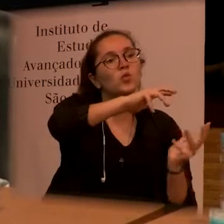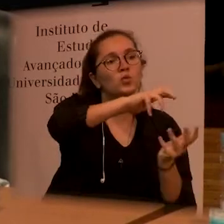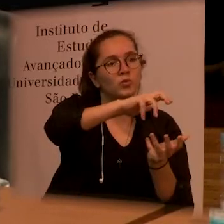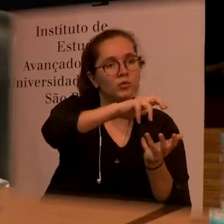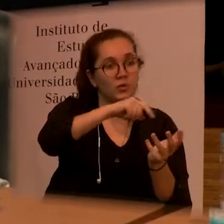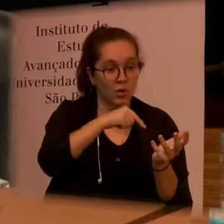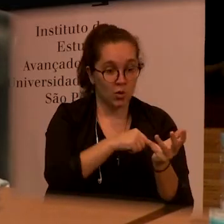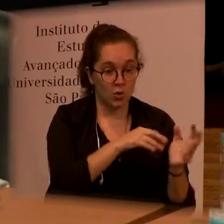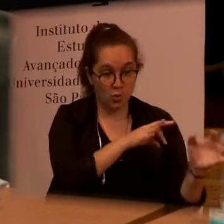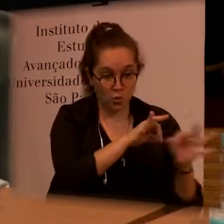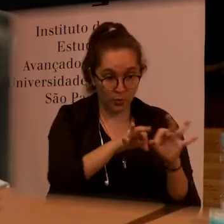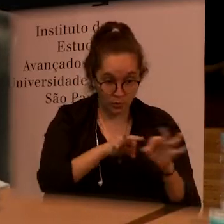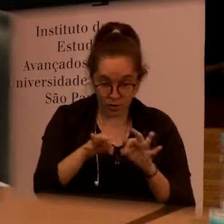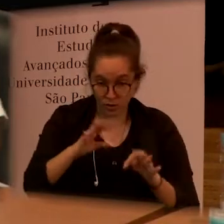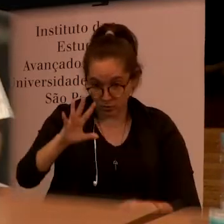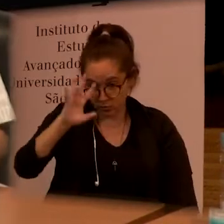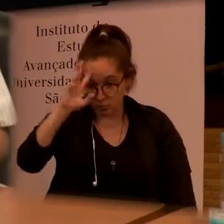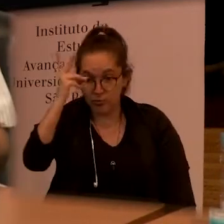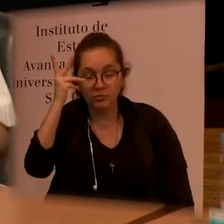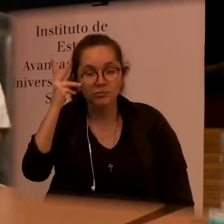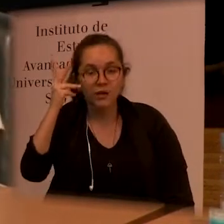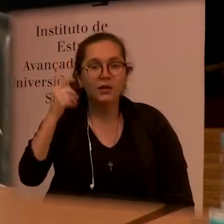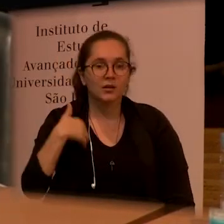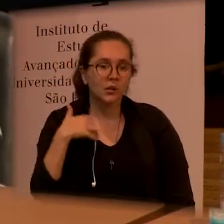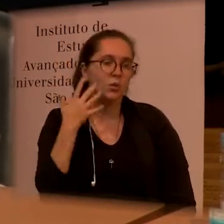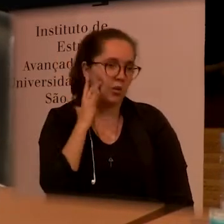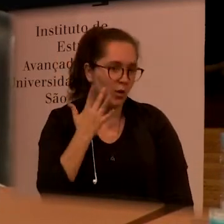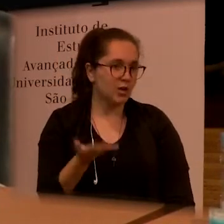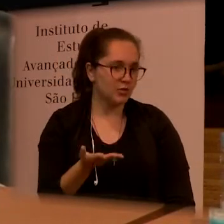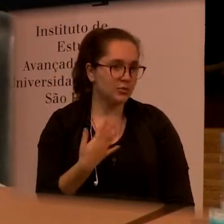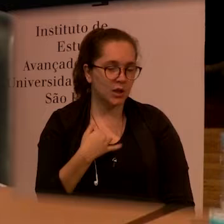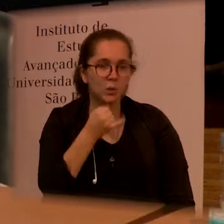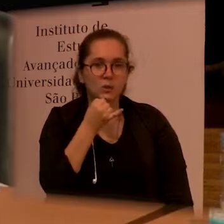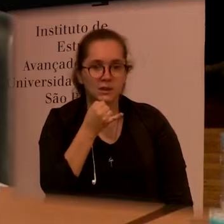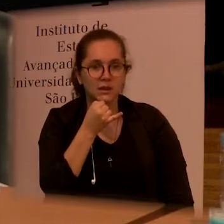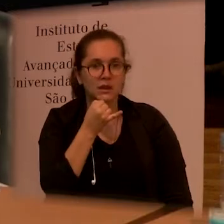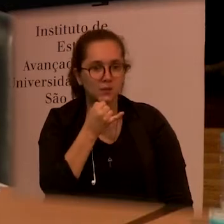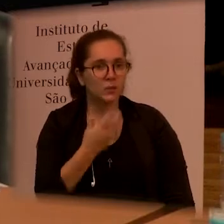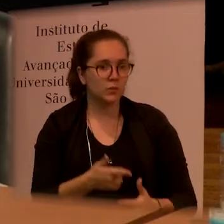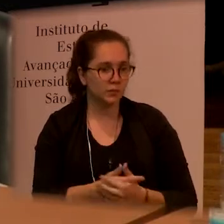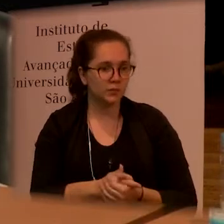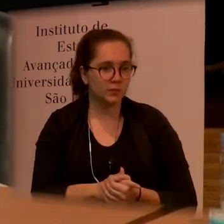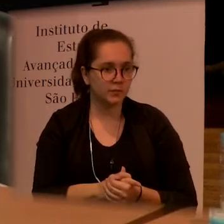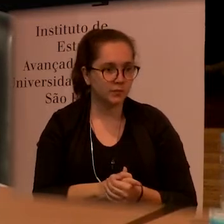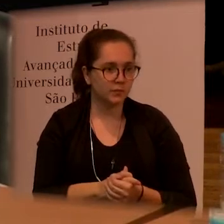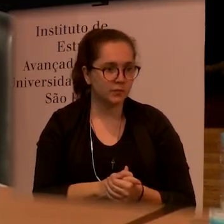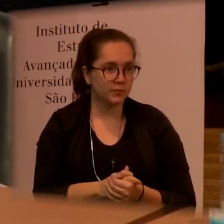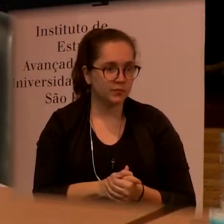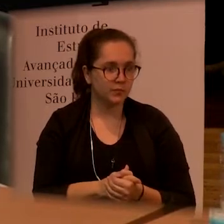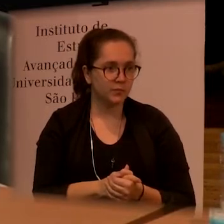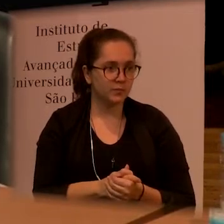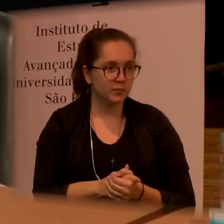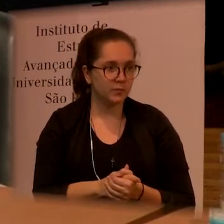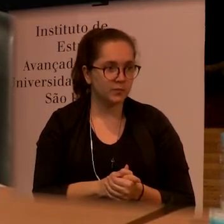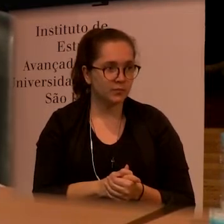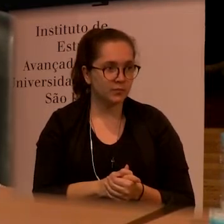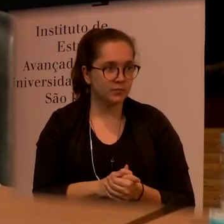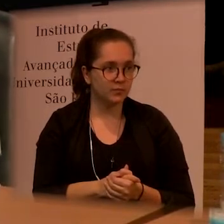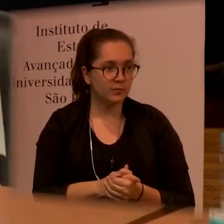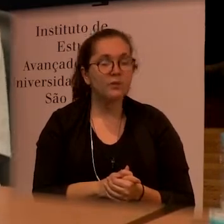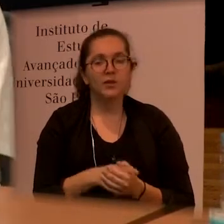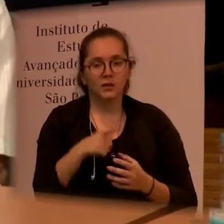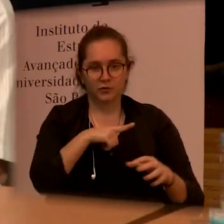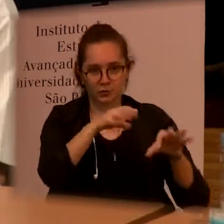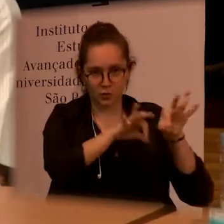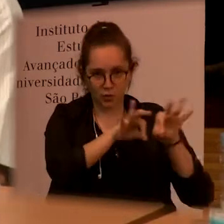product comes to a proposed solution and we saw an example of this today an example of